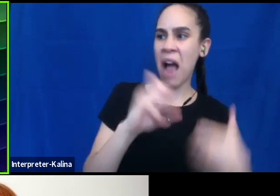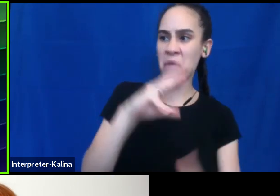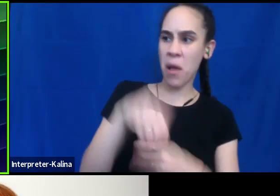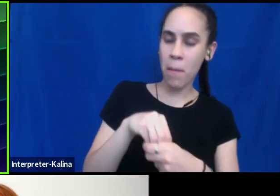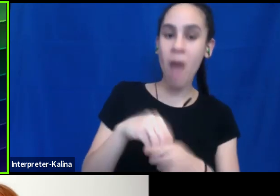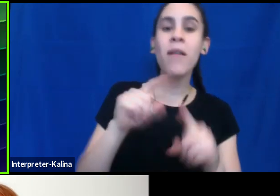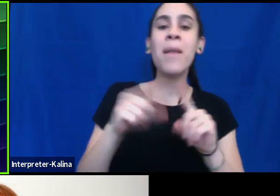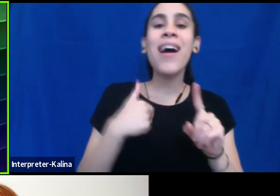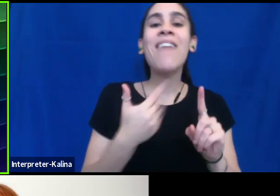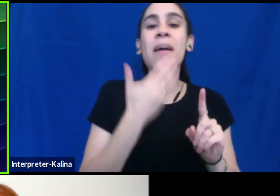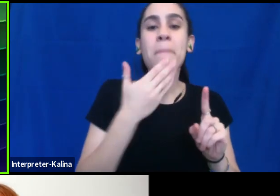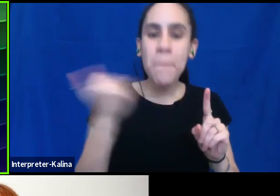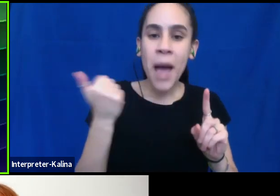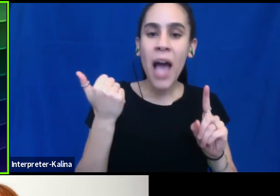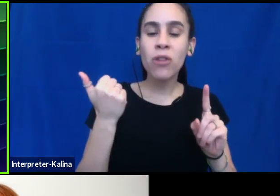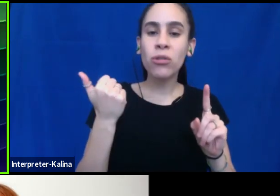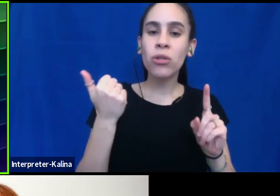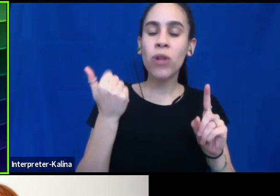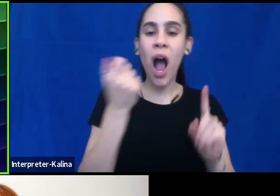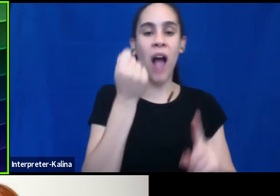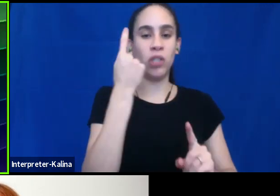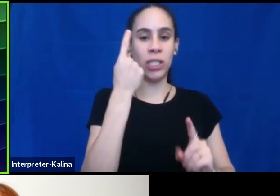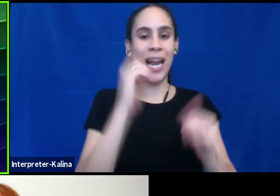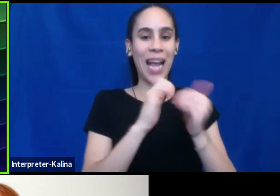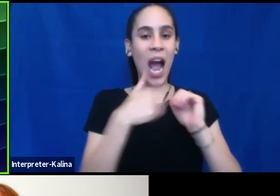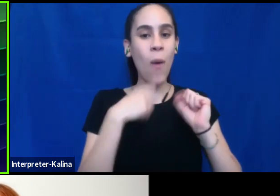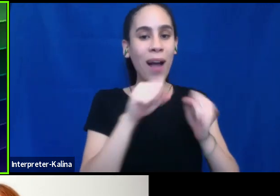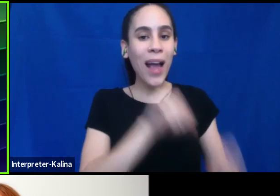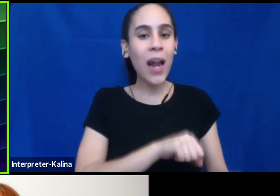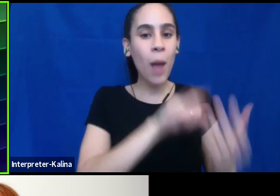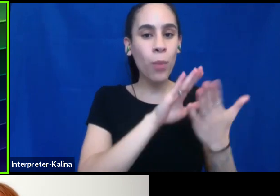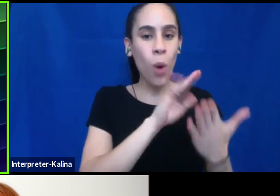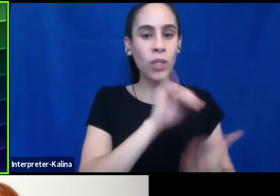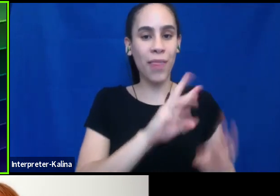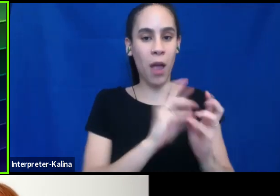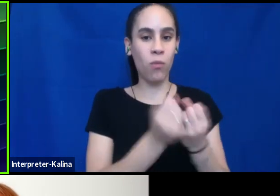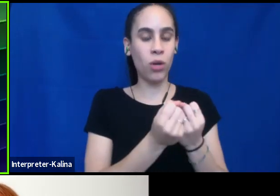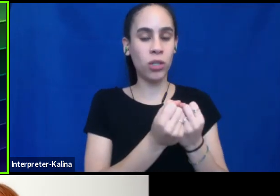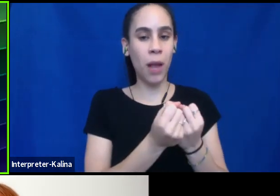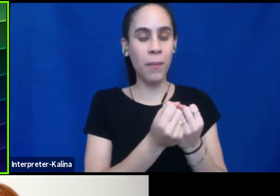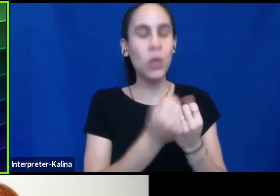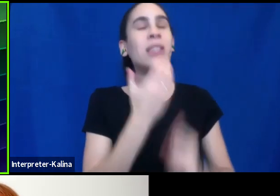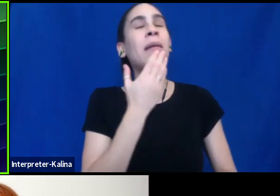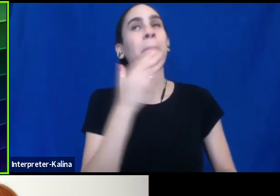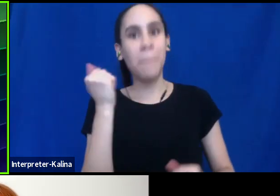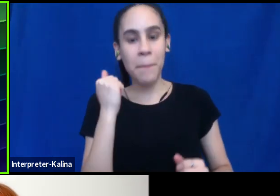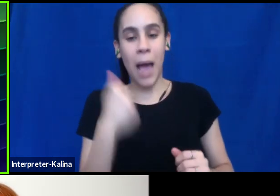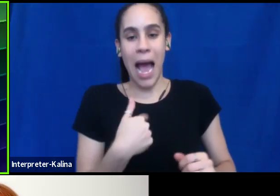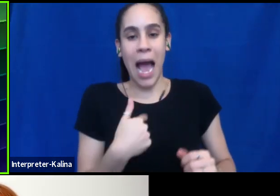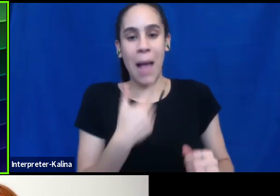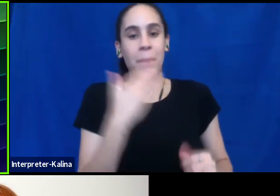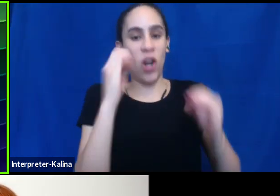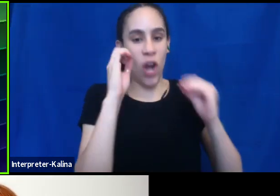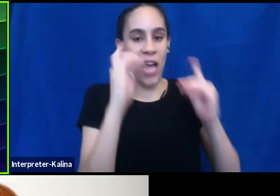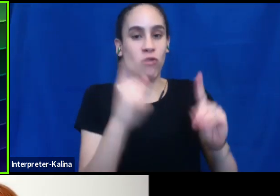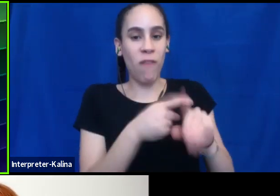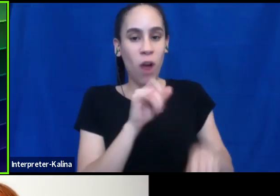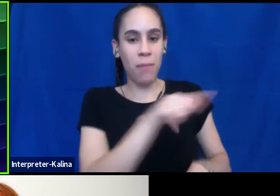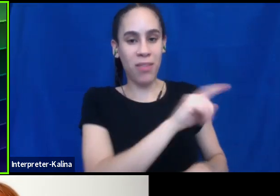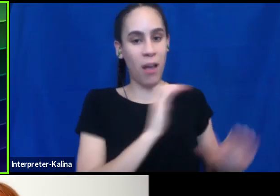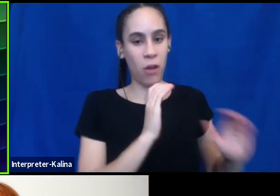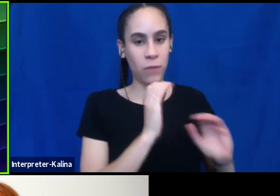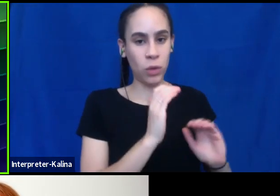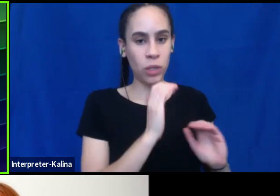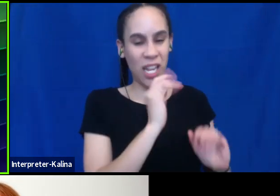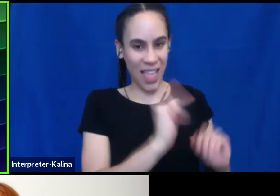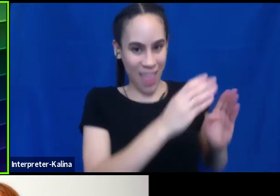have approached that workshop and it made me a better educator. Um, so, you know, I, I just think that it was an, it was an